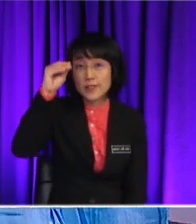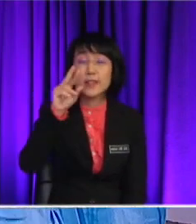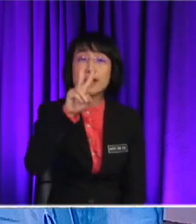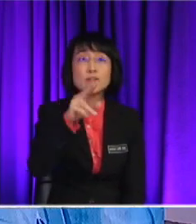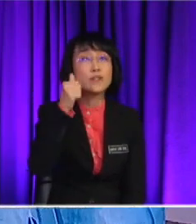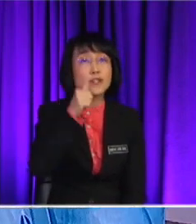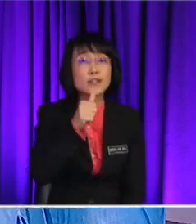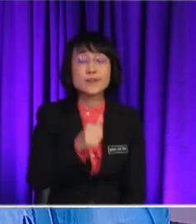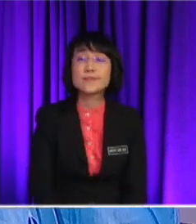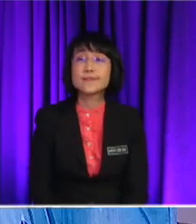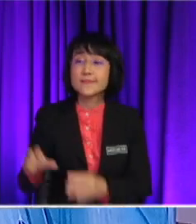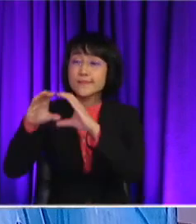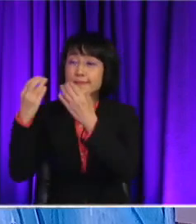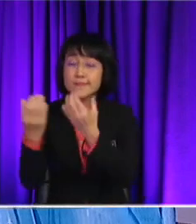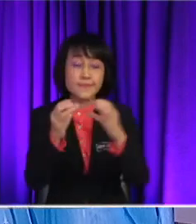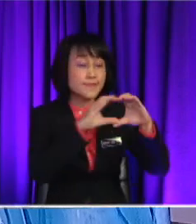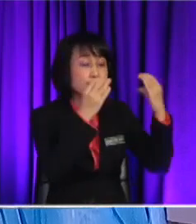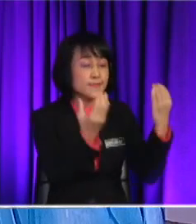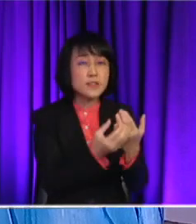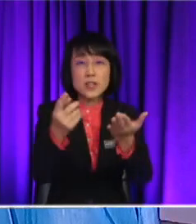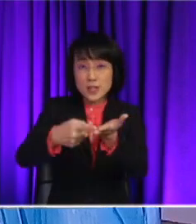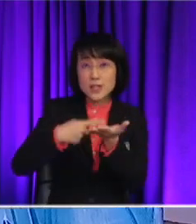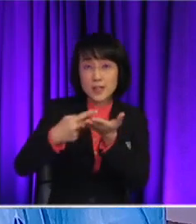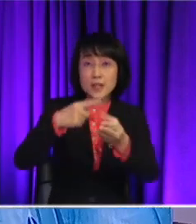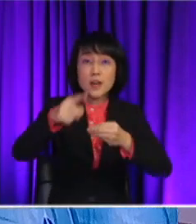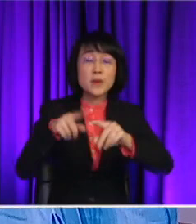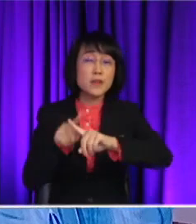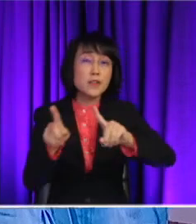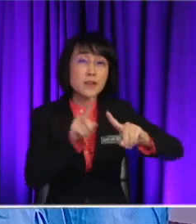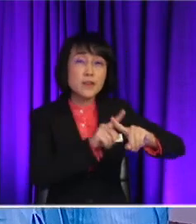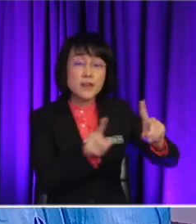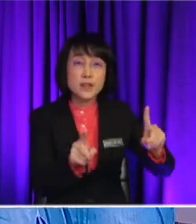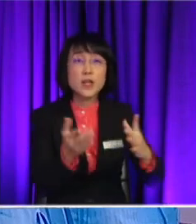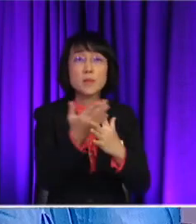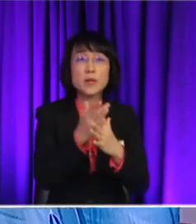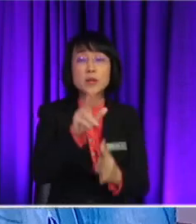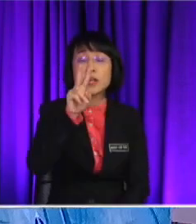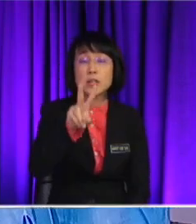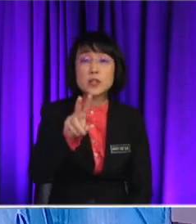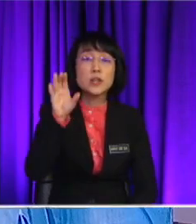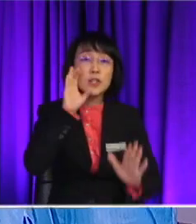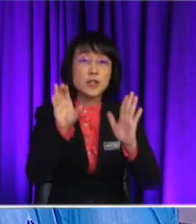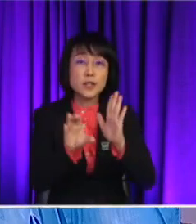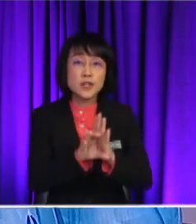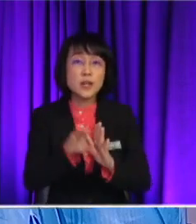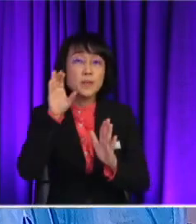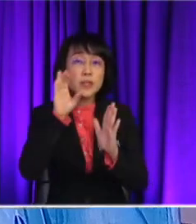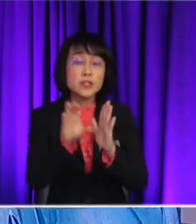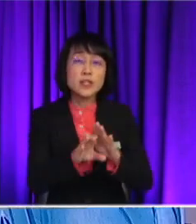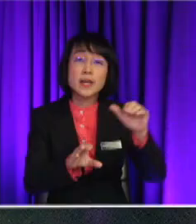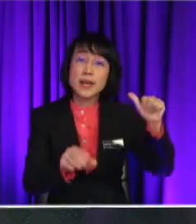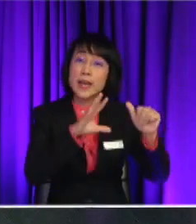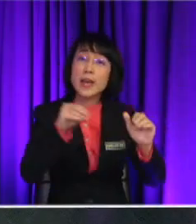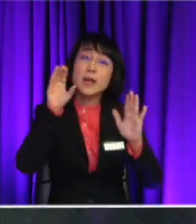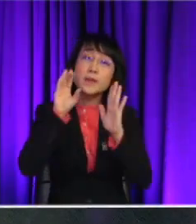into one group So they are going to discuss About the differences between these two pictures Picture A and picture B Shall we start now?